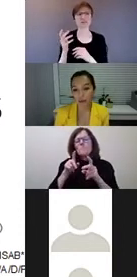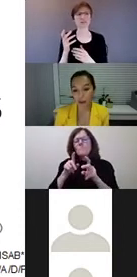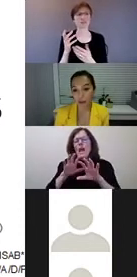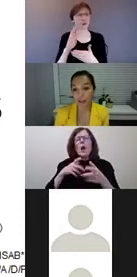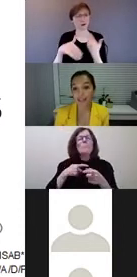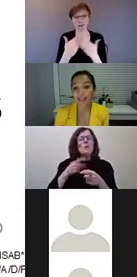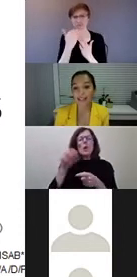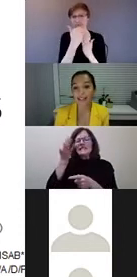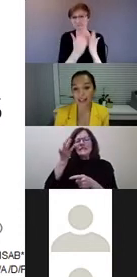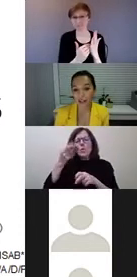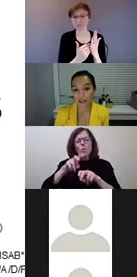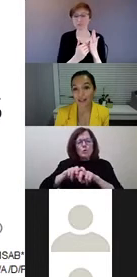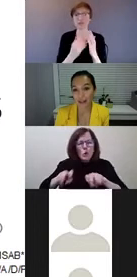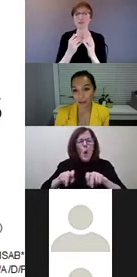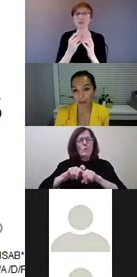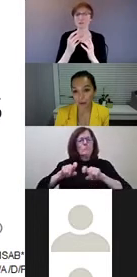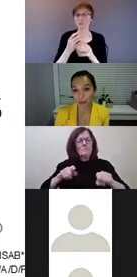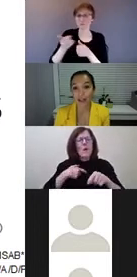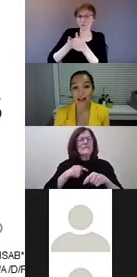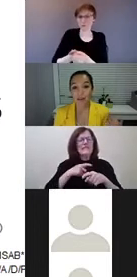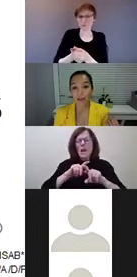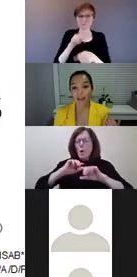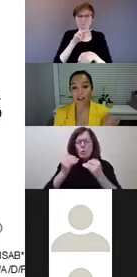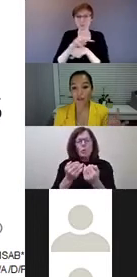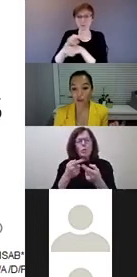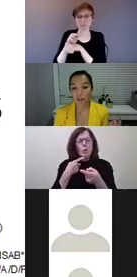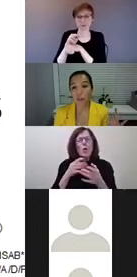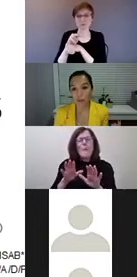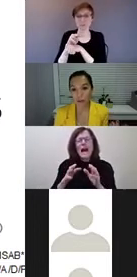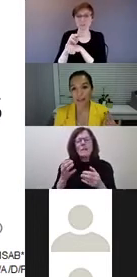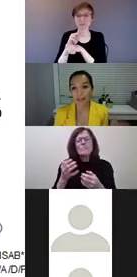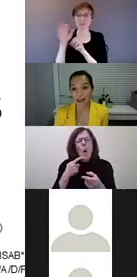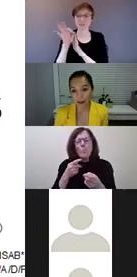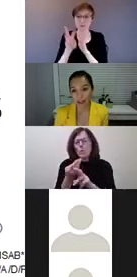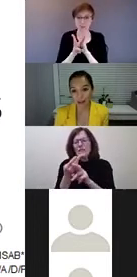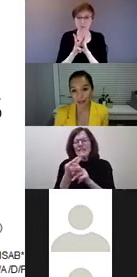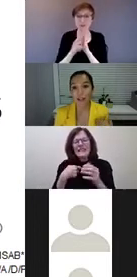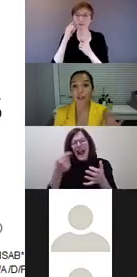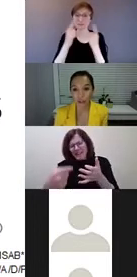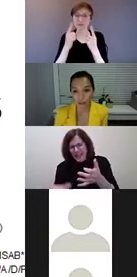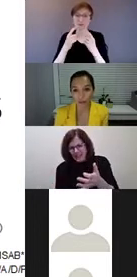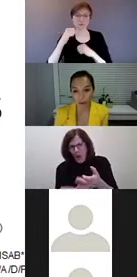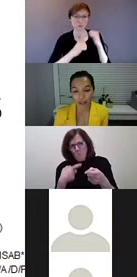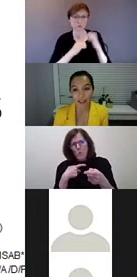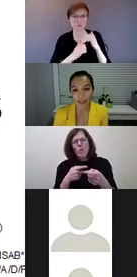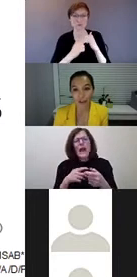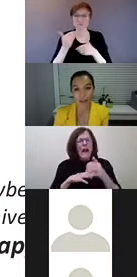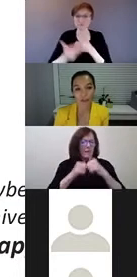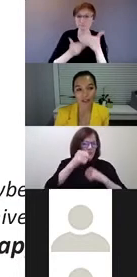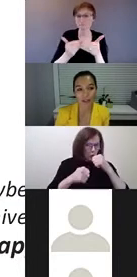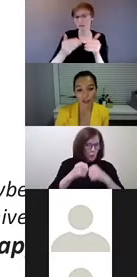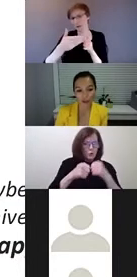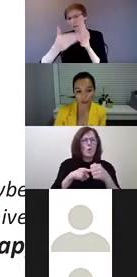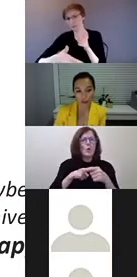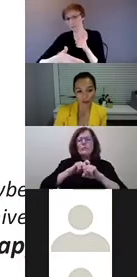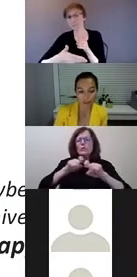monitoring framework, these indicators that are proposed, thinking of structure, process, and outcomes that could support the inclusion and